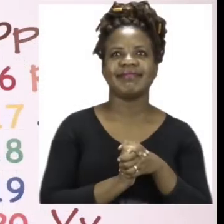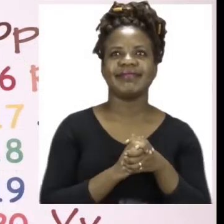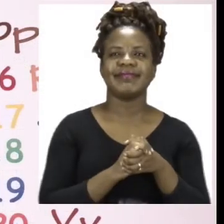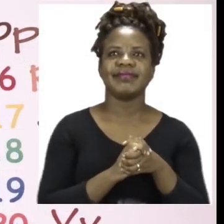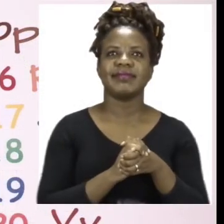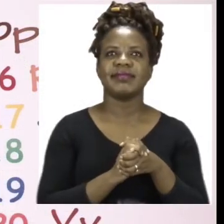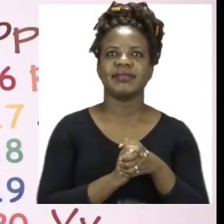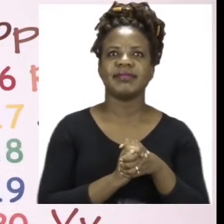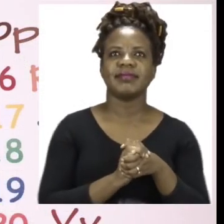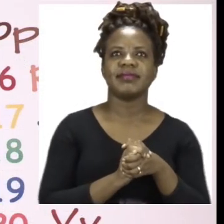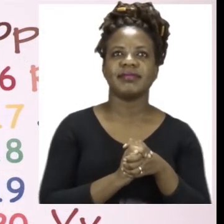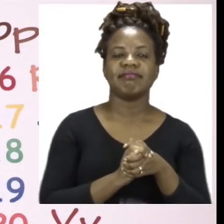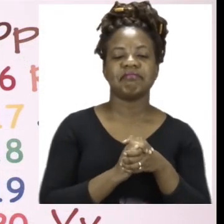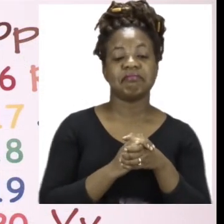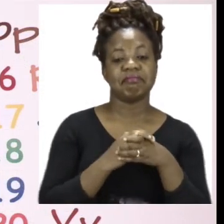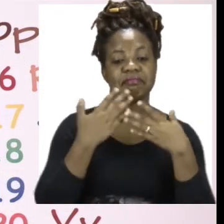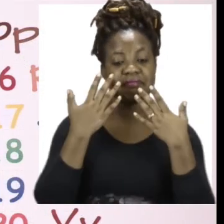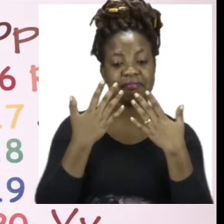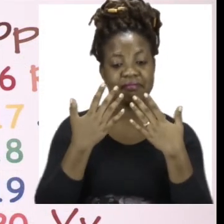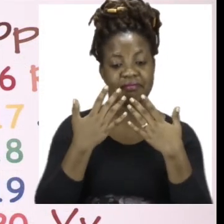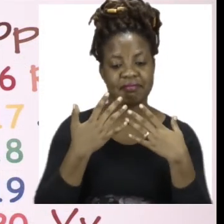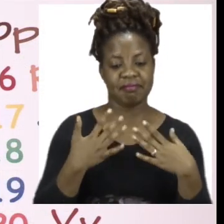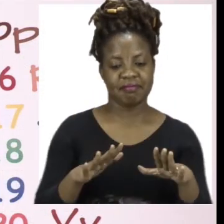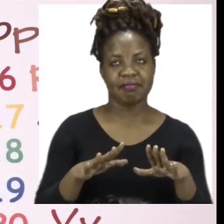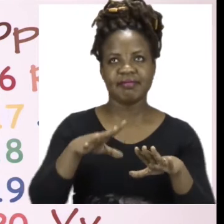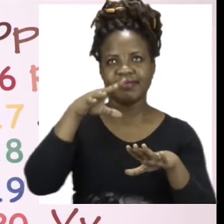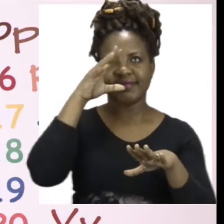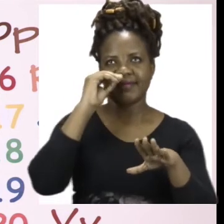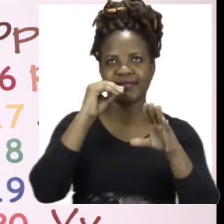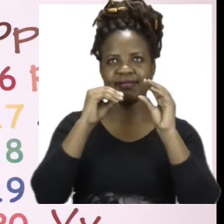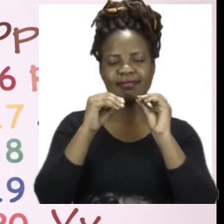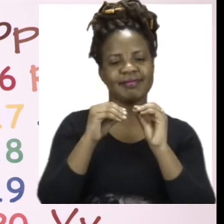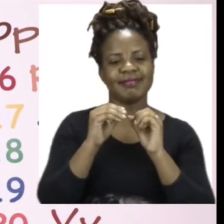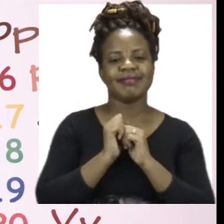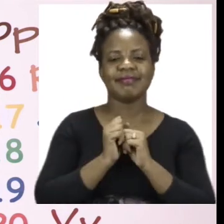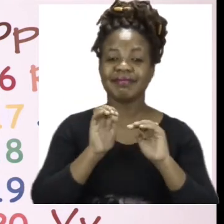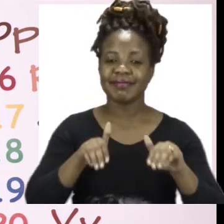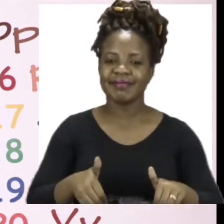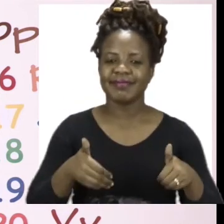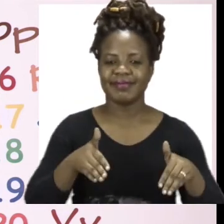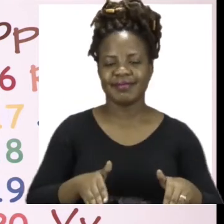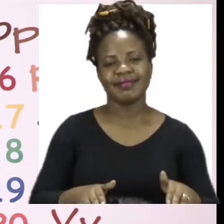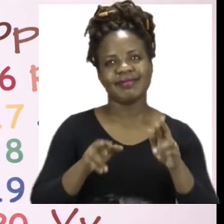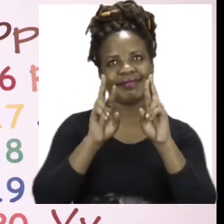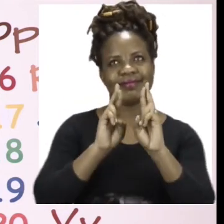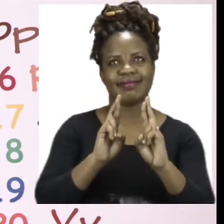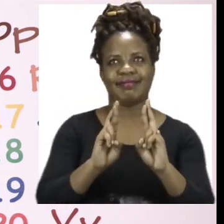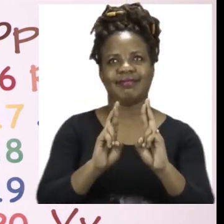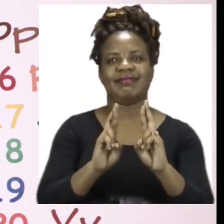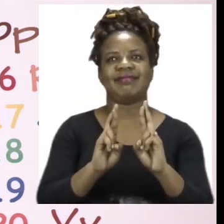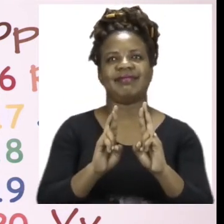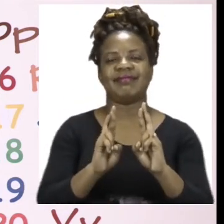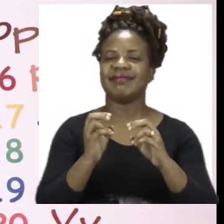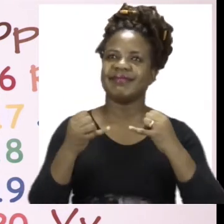We have now come to the end of our lesson and boys and girls, I hope you had so much fun. Remember,